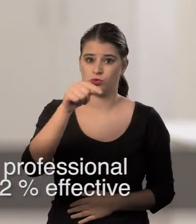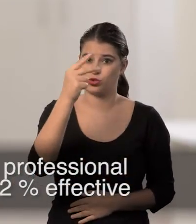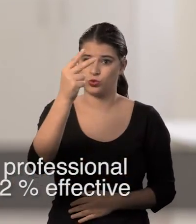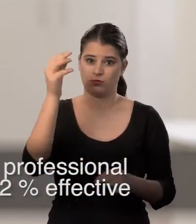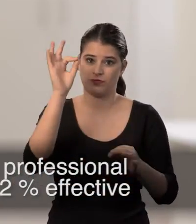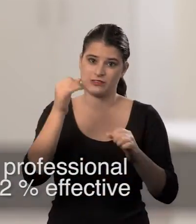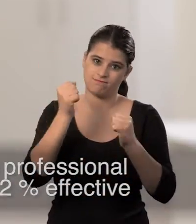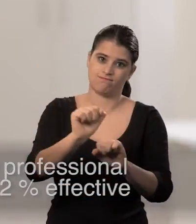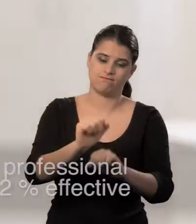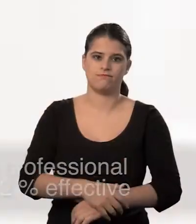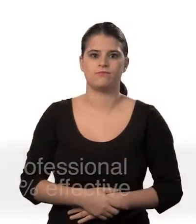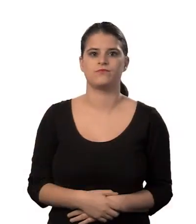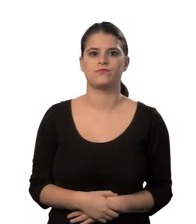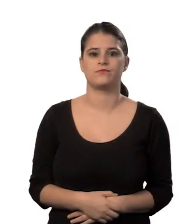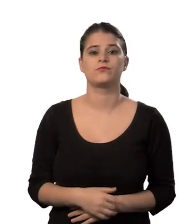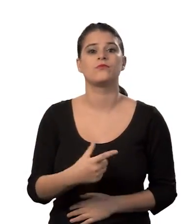.2% effective.